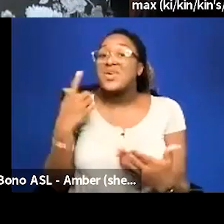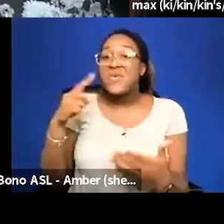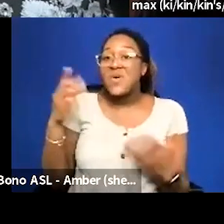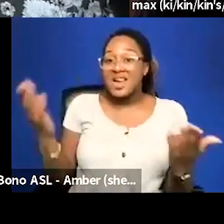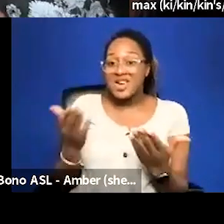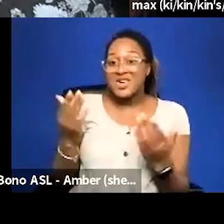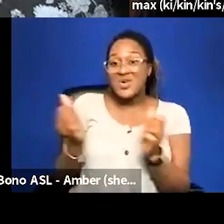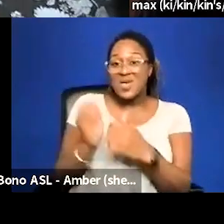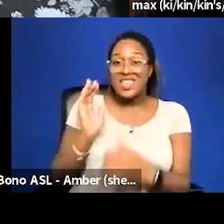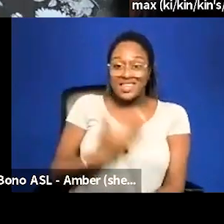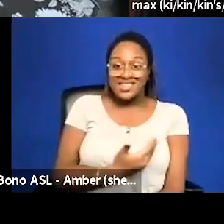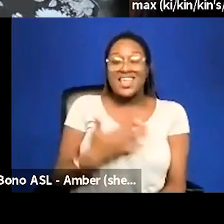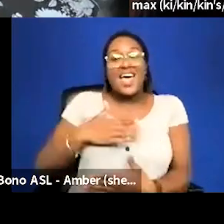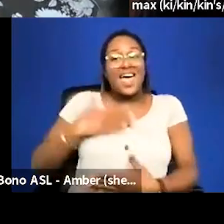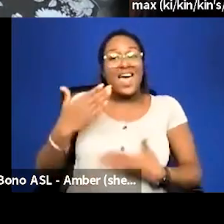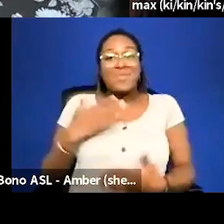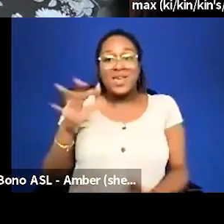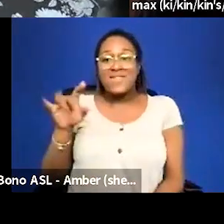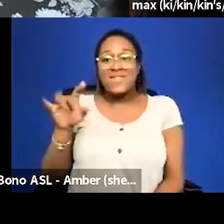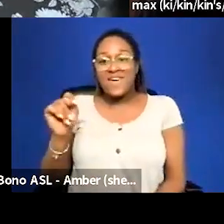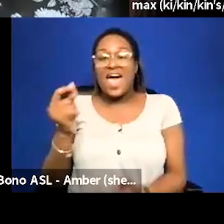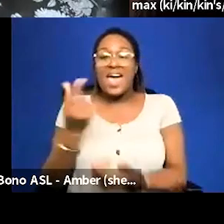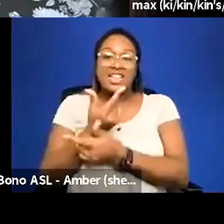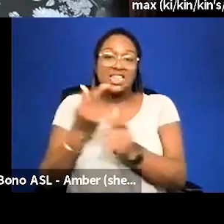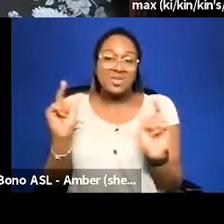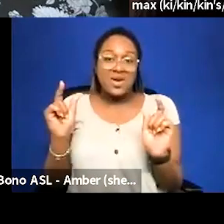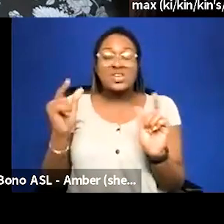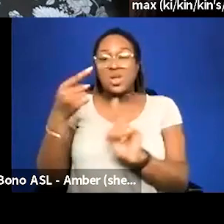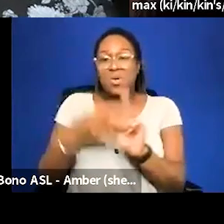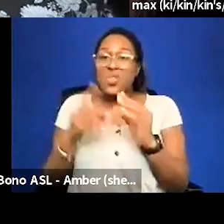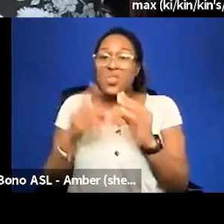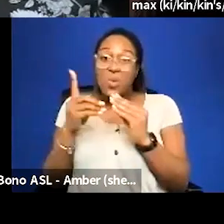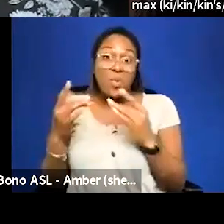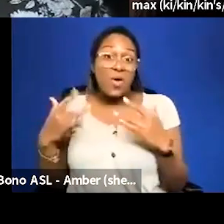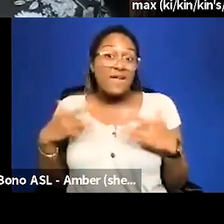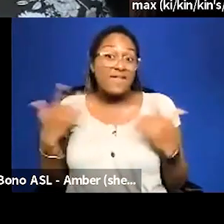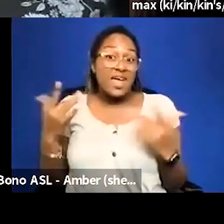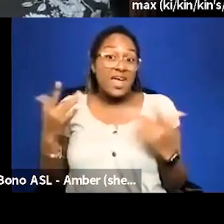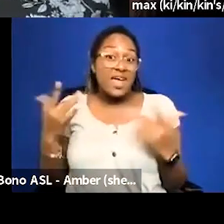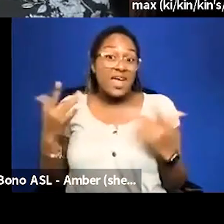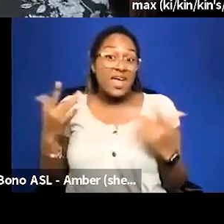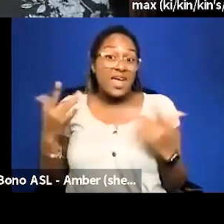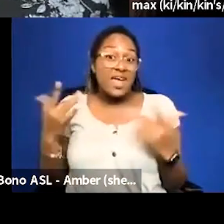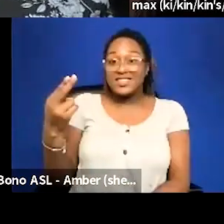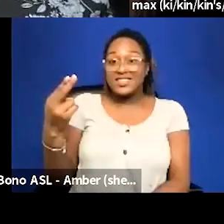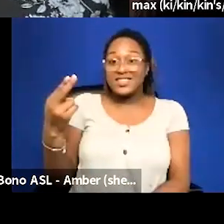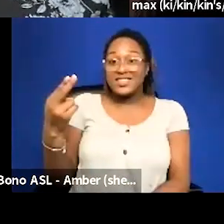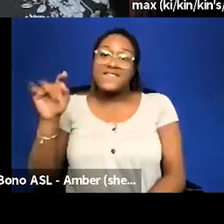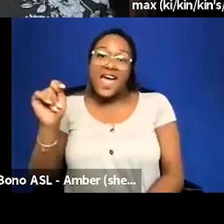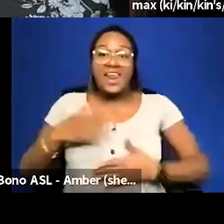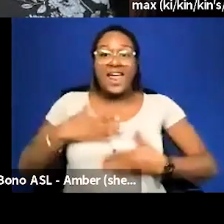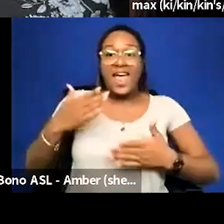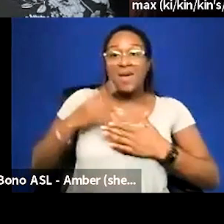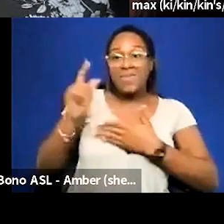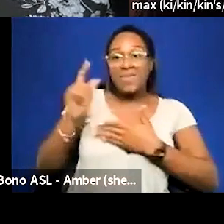with us uh happy fat liberation month we have one more virtual event to go on thursday our fat and happy hour please join us for that